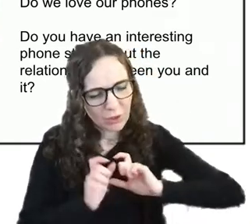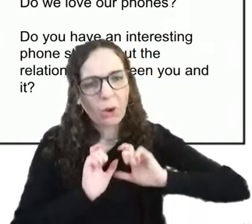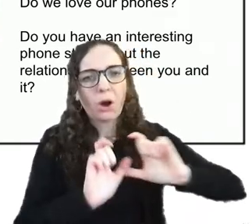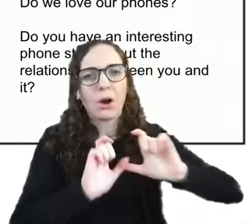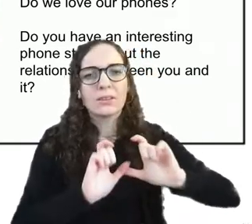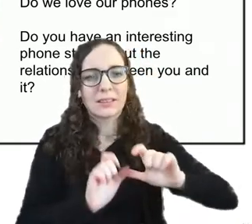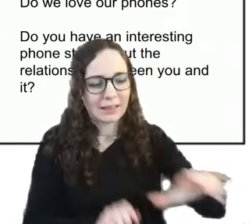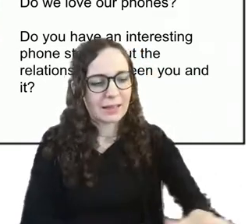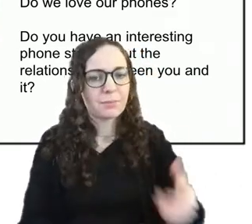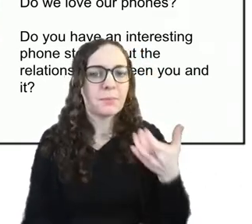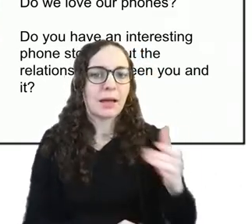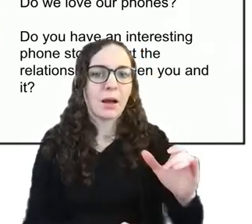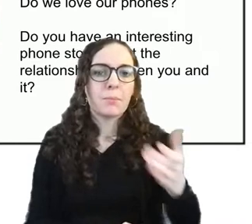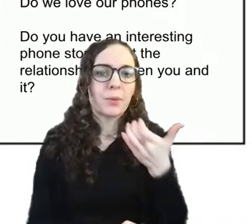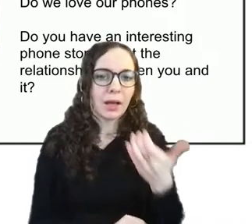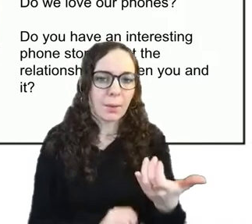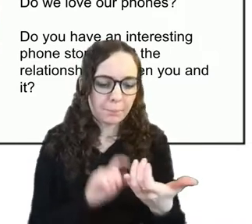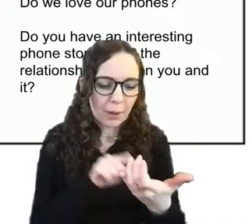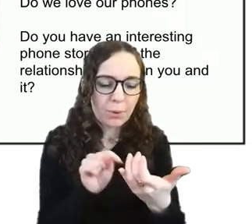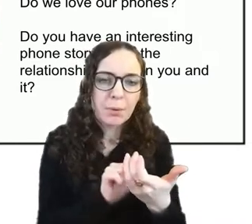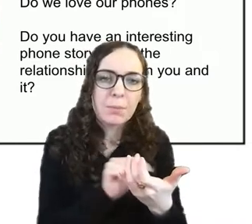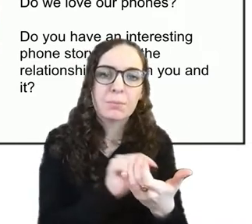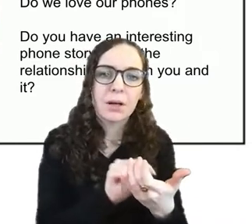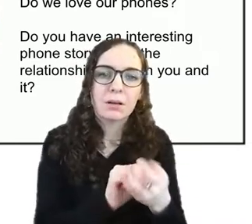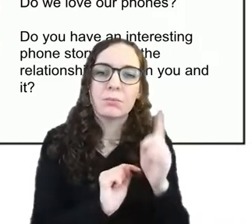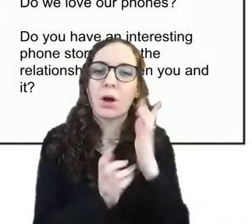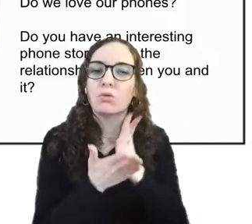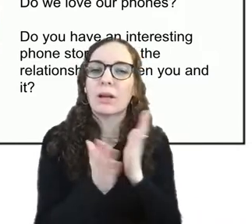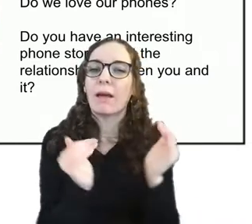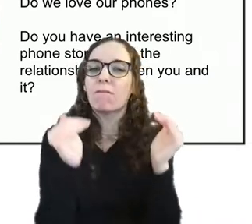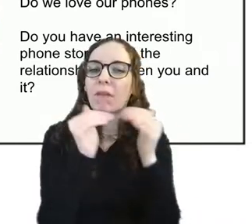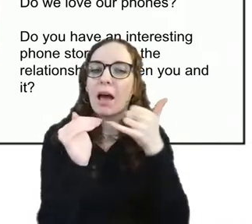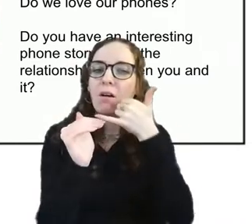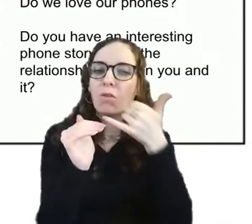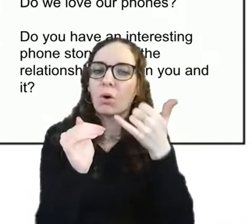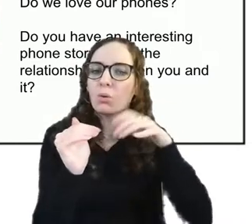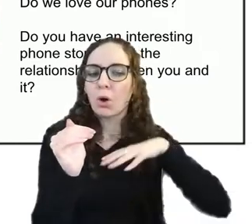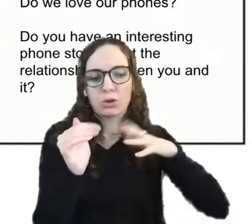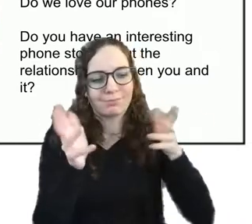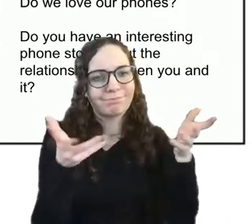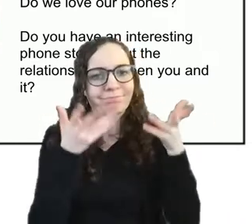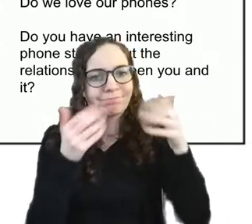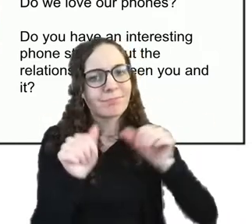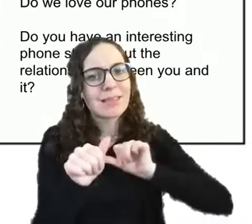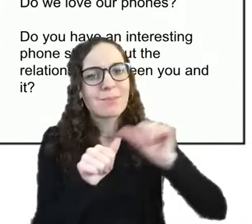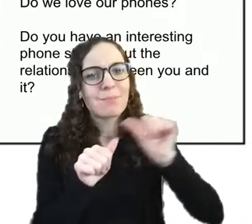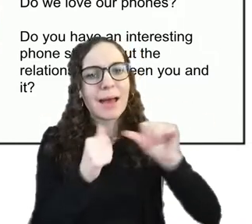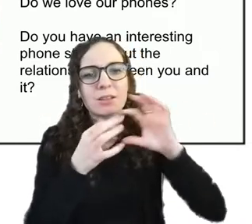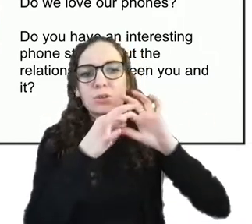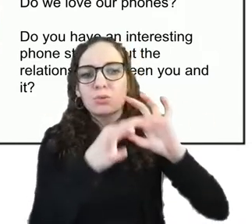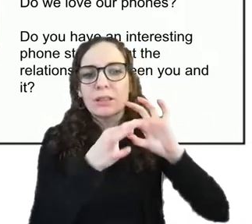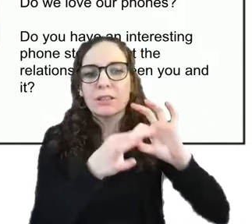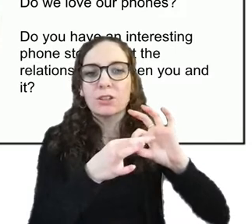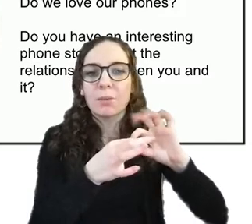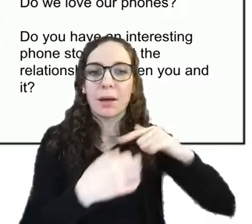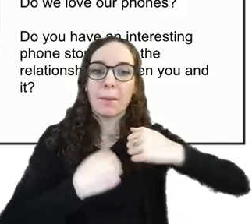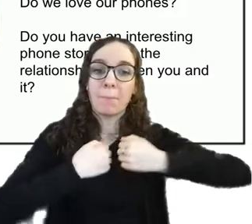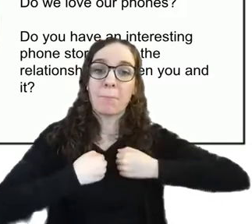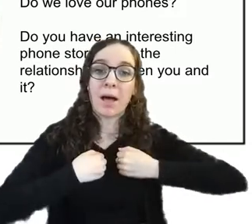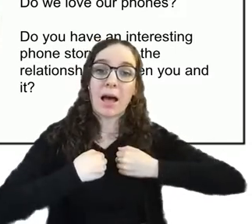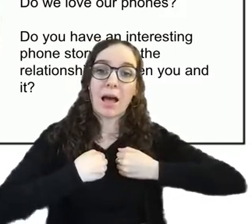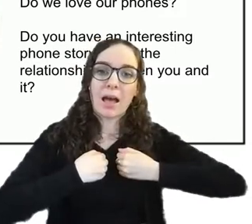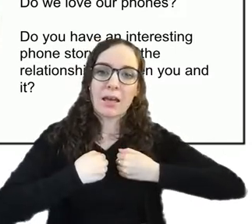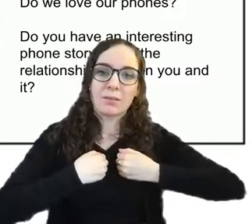it designed to have more of a better relationship with it and like my piece of my record piece of time 100